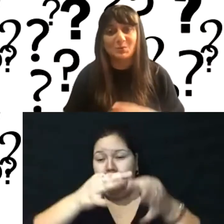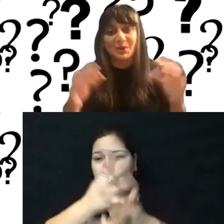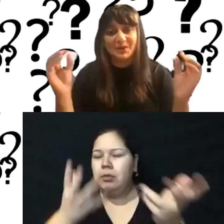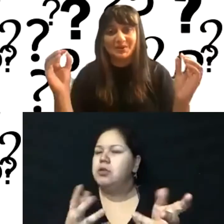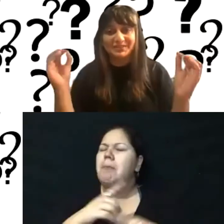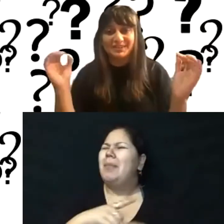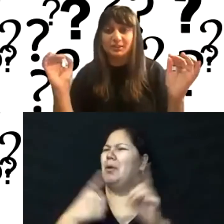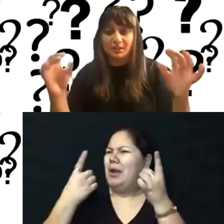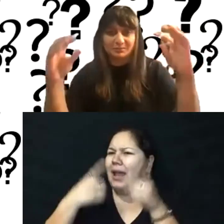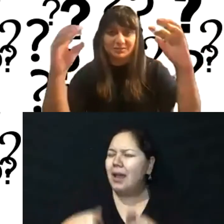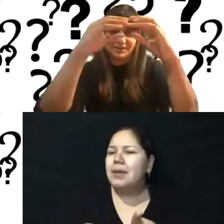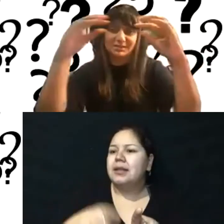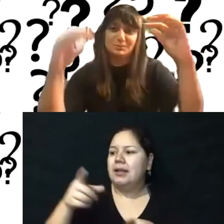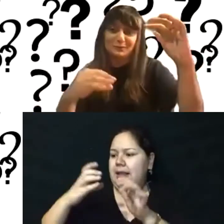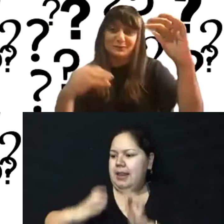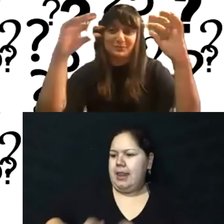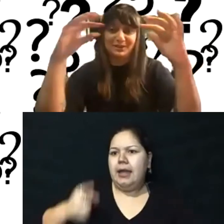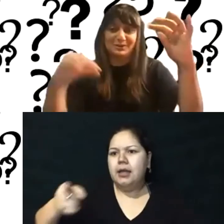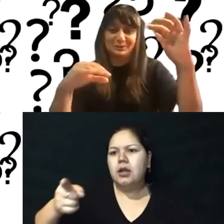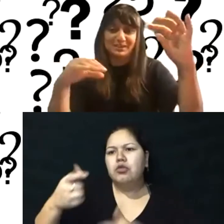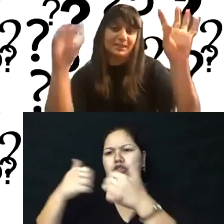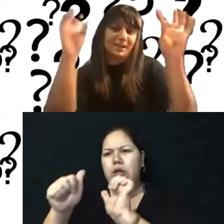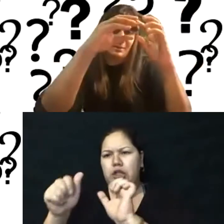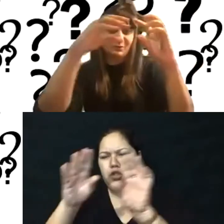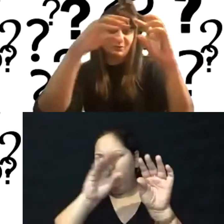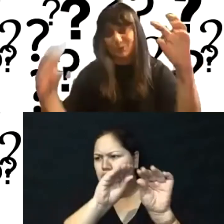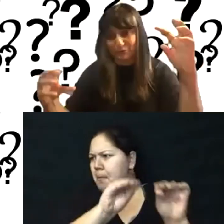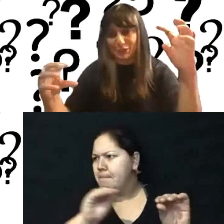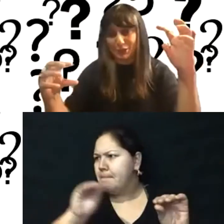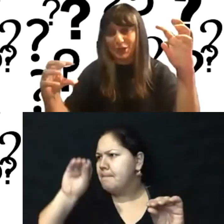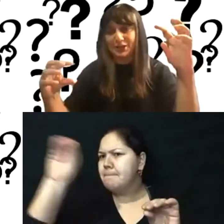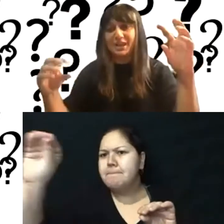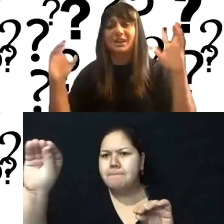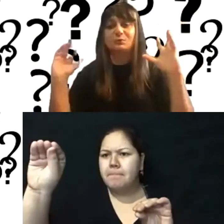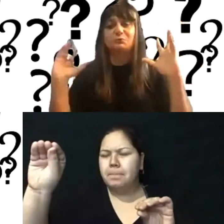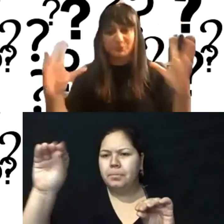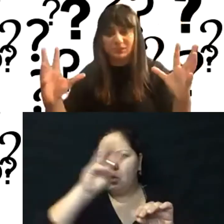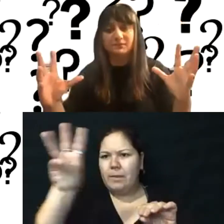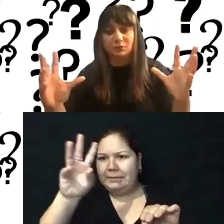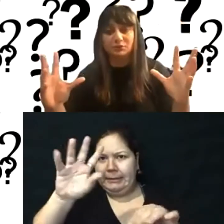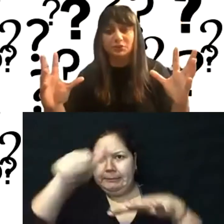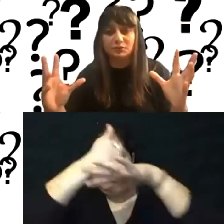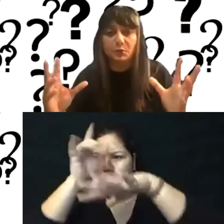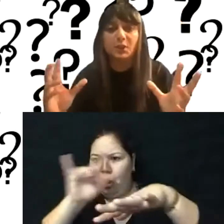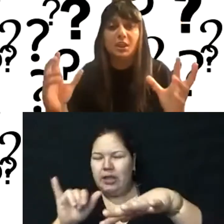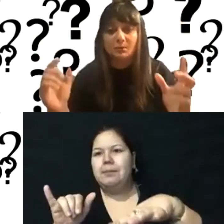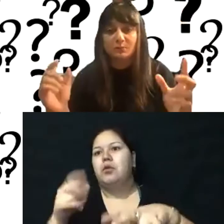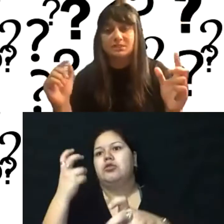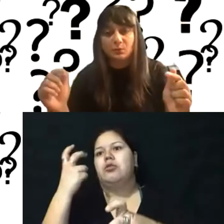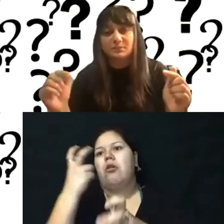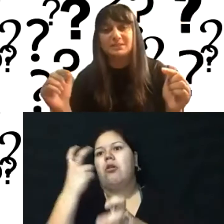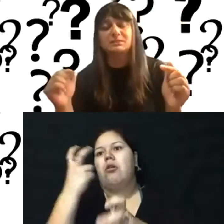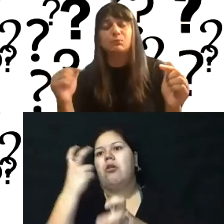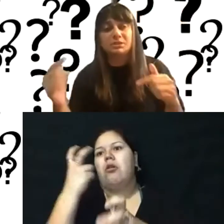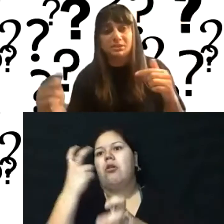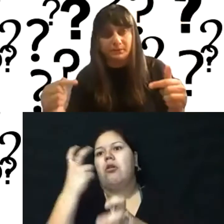moment where the client was trying to move something on their site. Like I want to move this over here and it was really difficult to do. So I would say